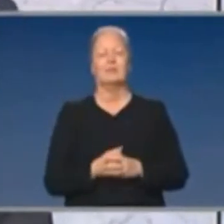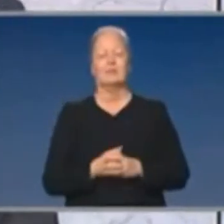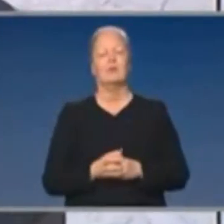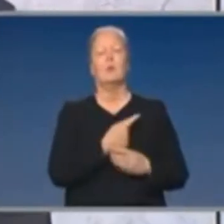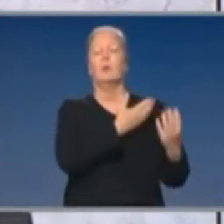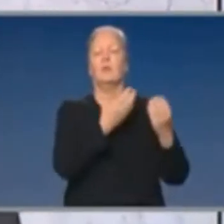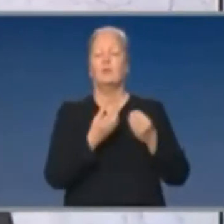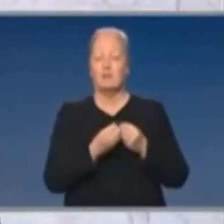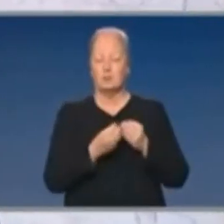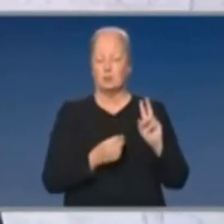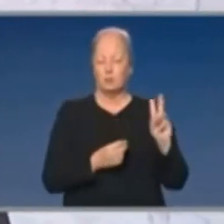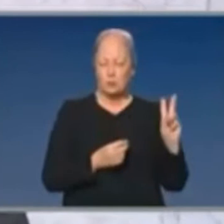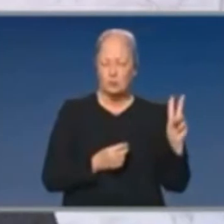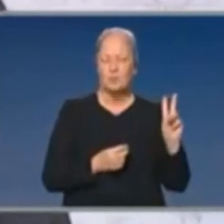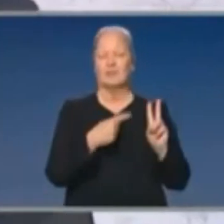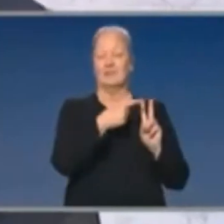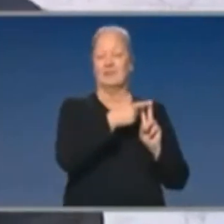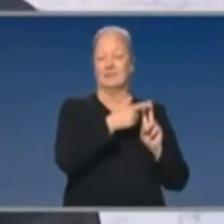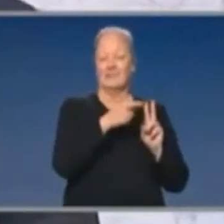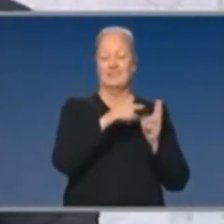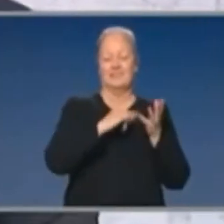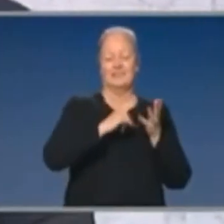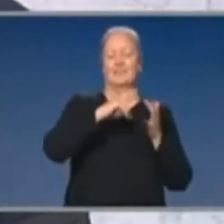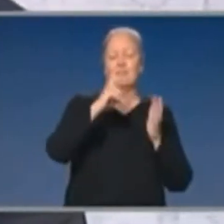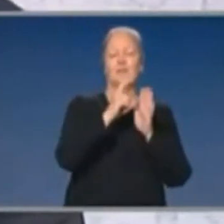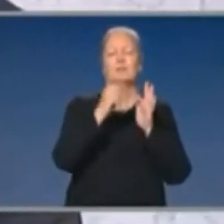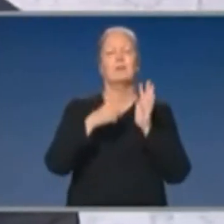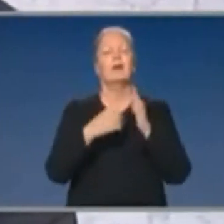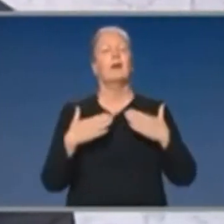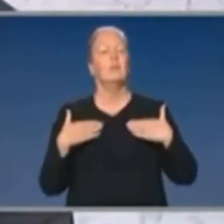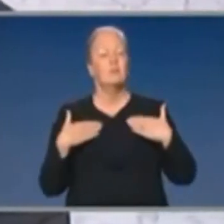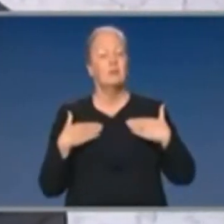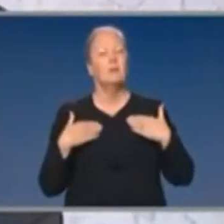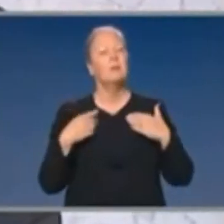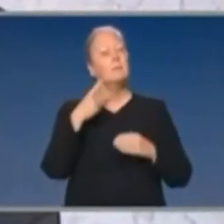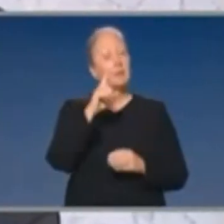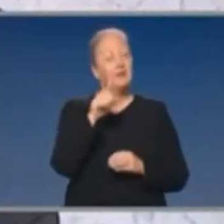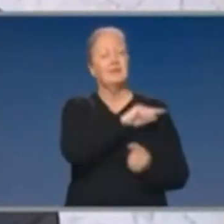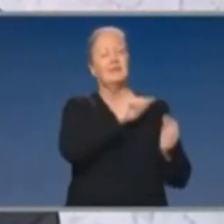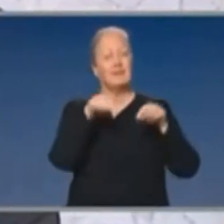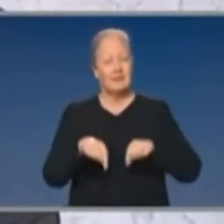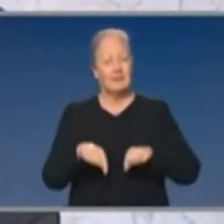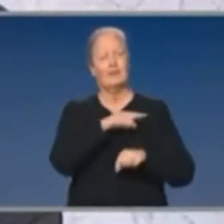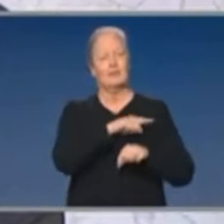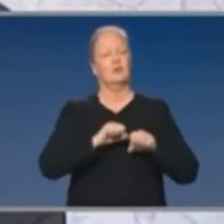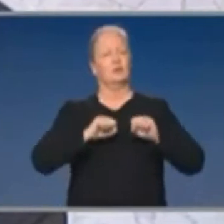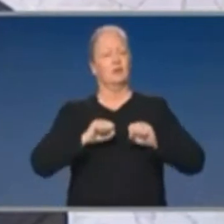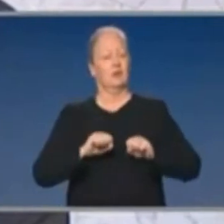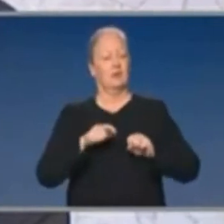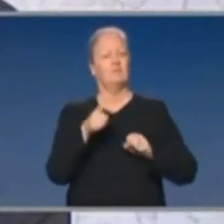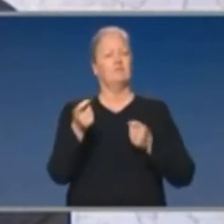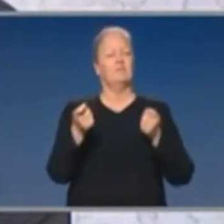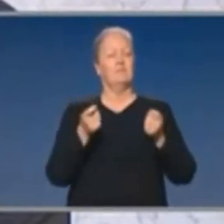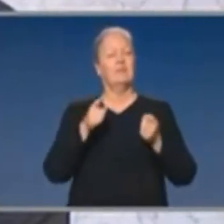well. He's here today, not just in his capacity as the Secretary of the Department of Health, but he is also here as the Chair of the